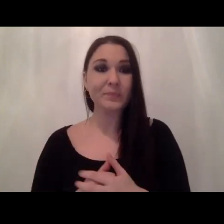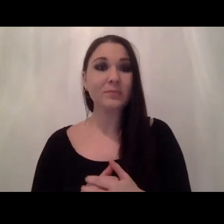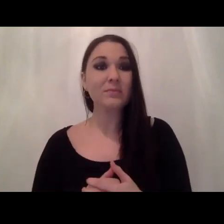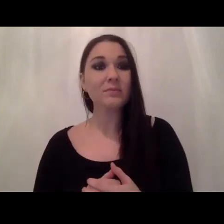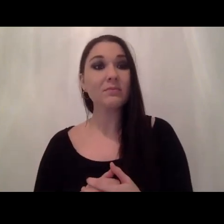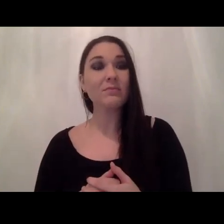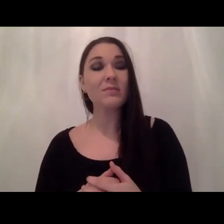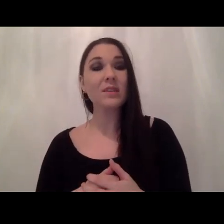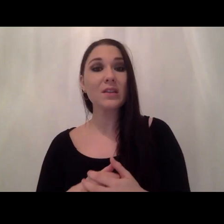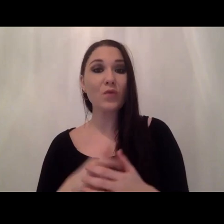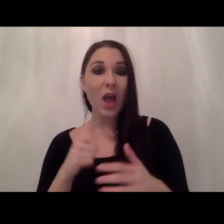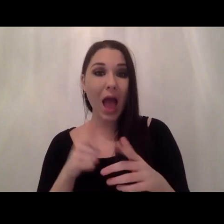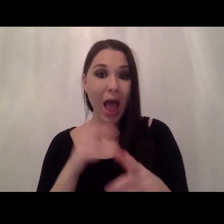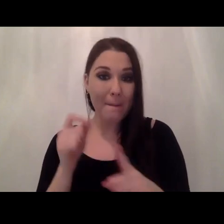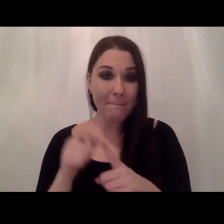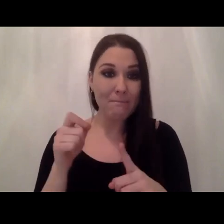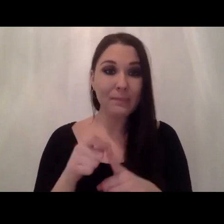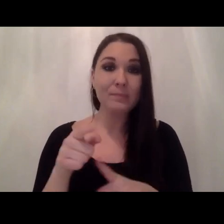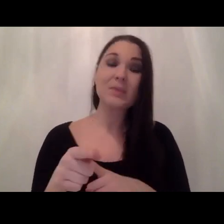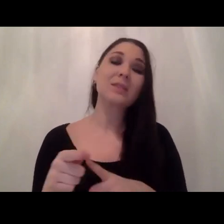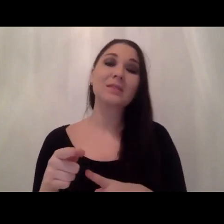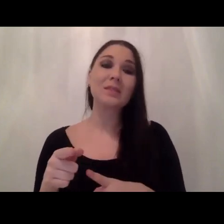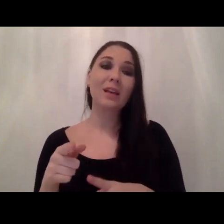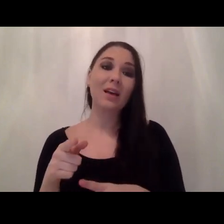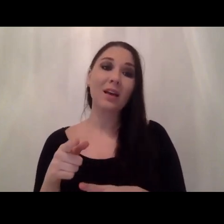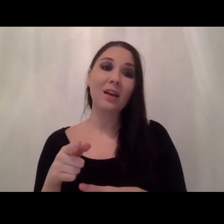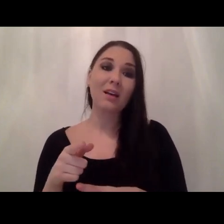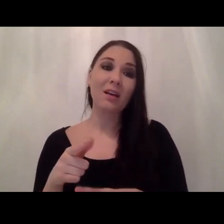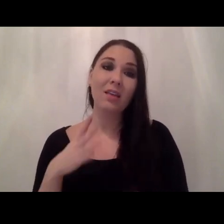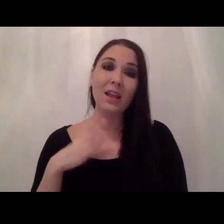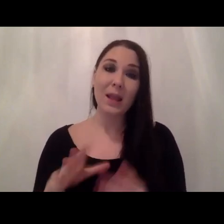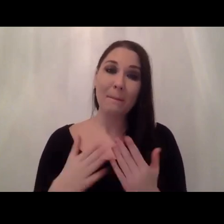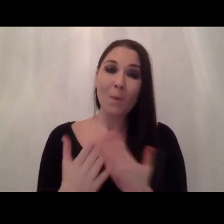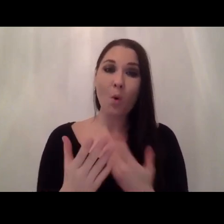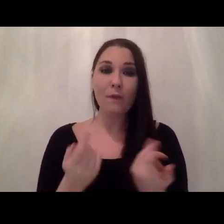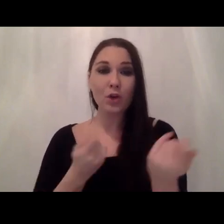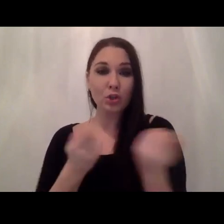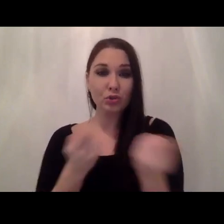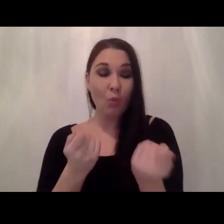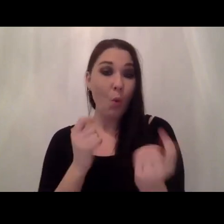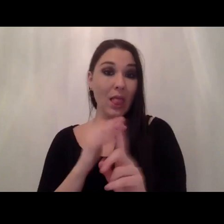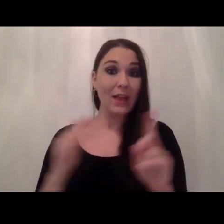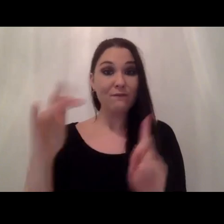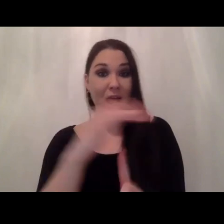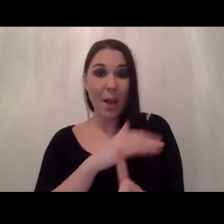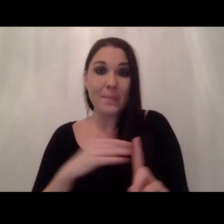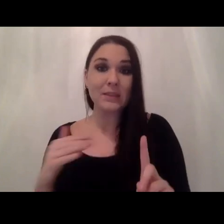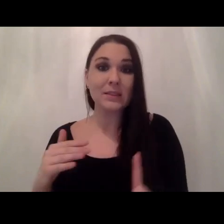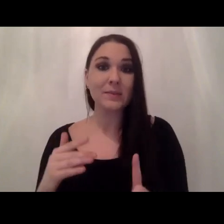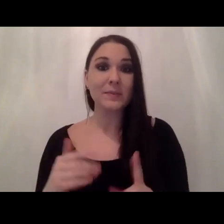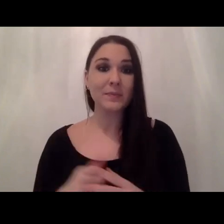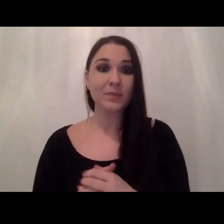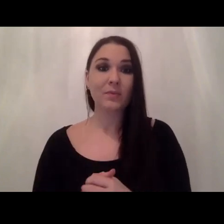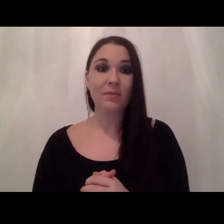applications that require um more of a controlled environment so um